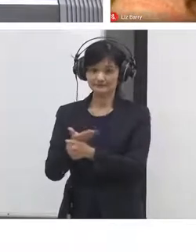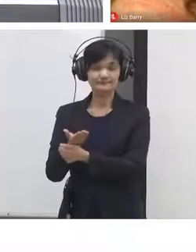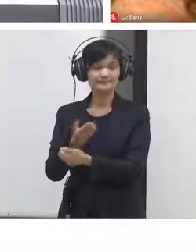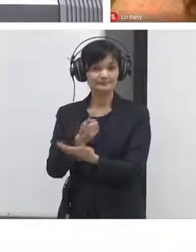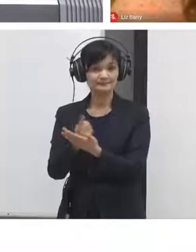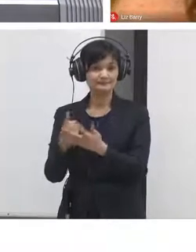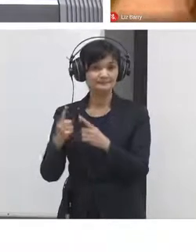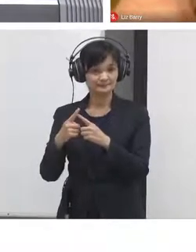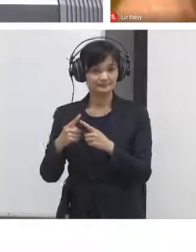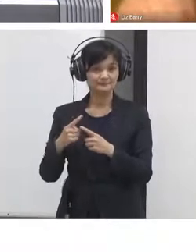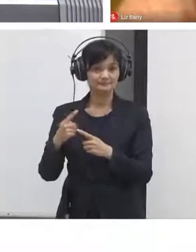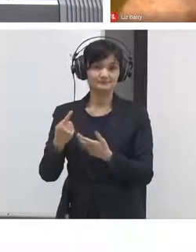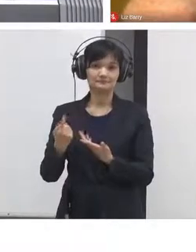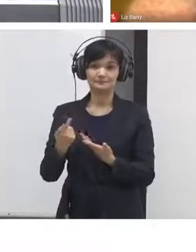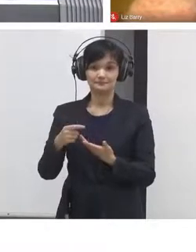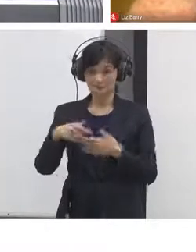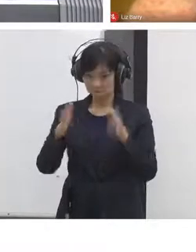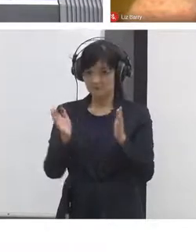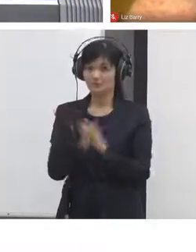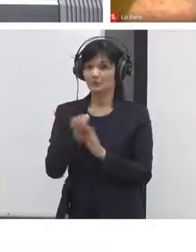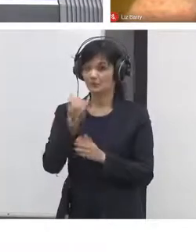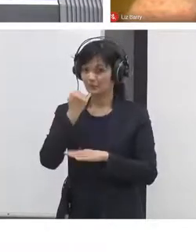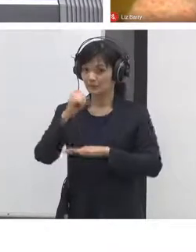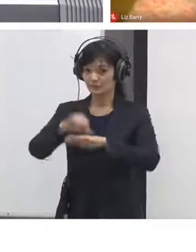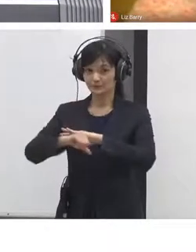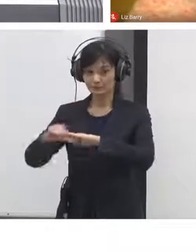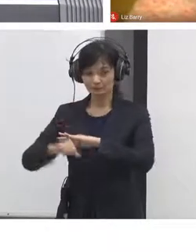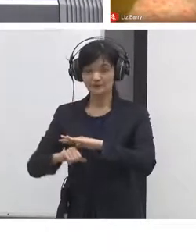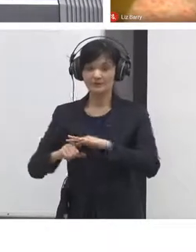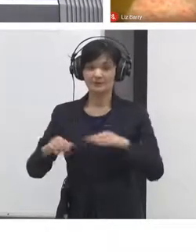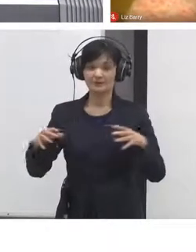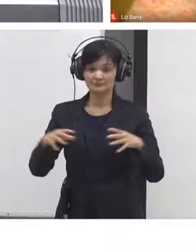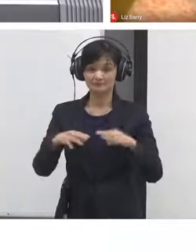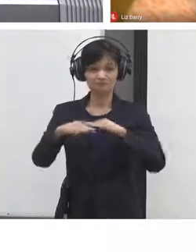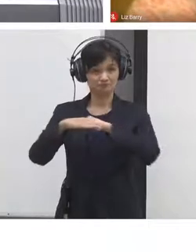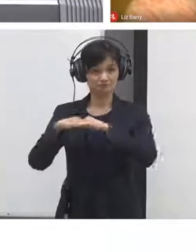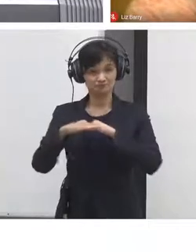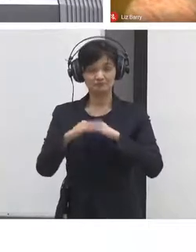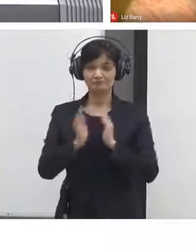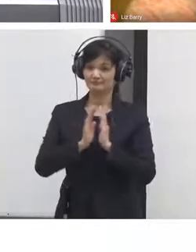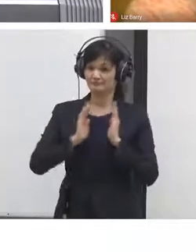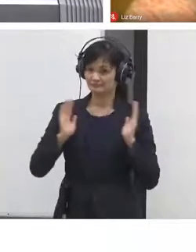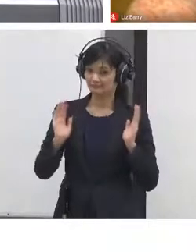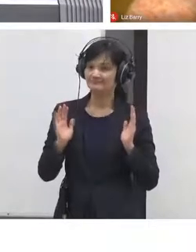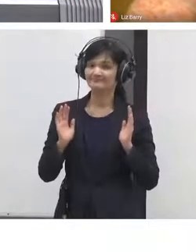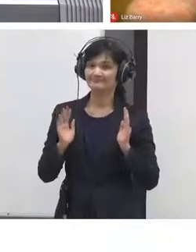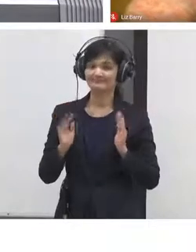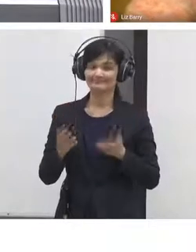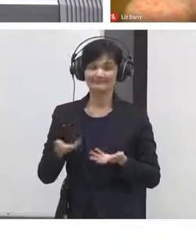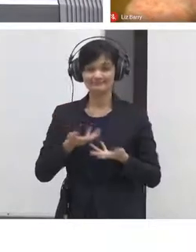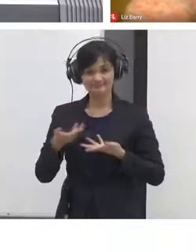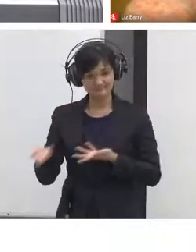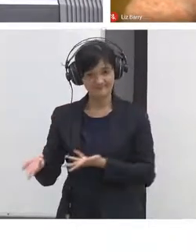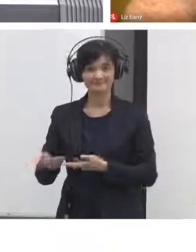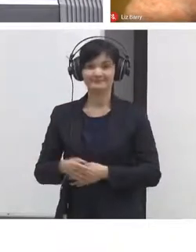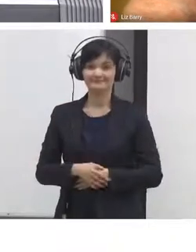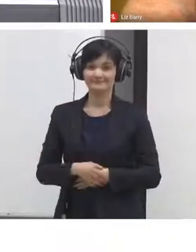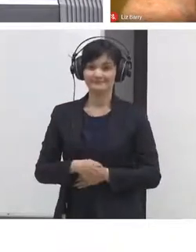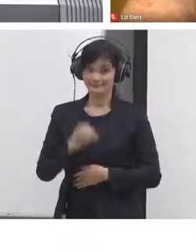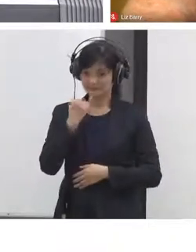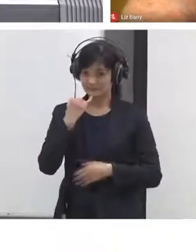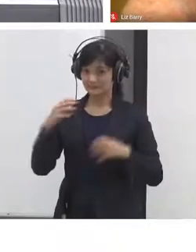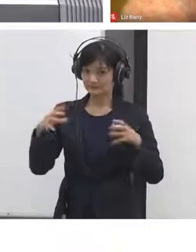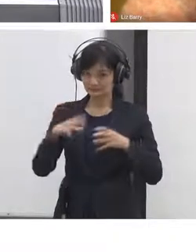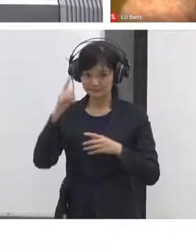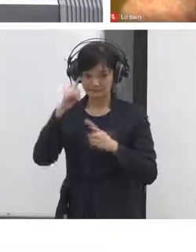feel included so they can co-work together and trying to find solve the problems in